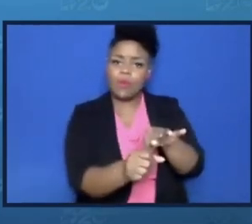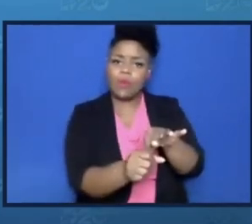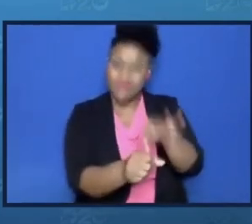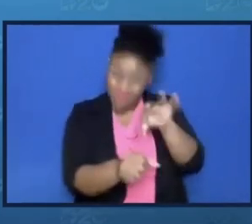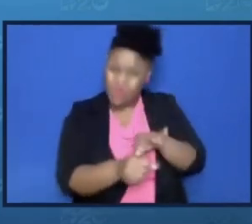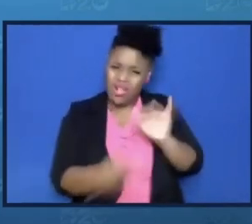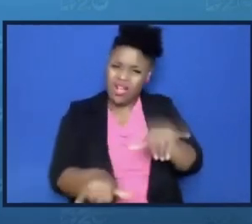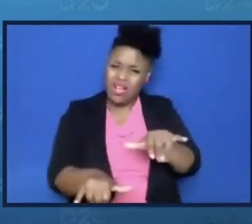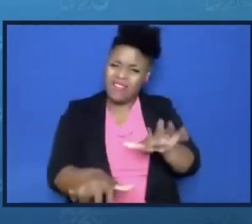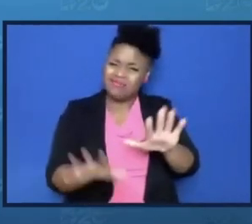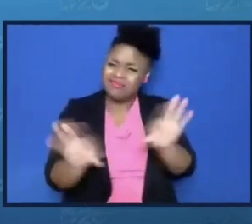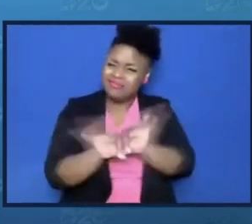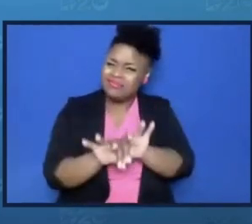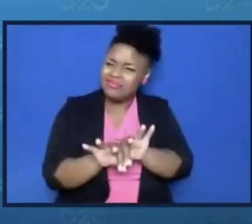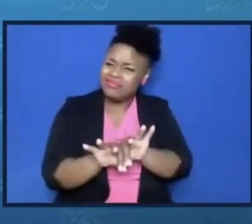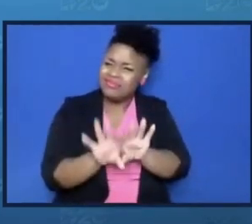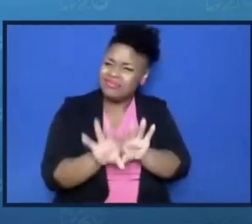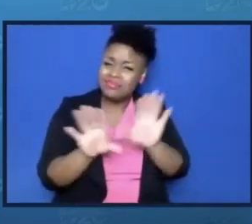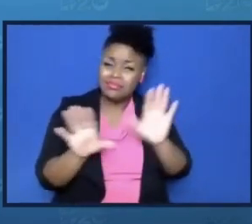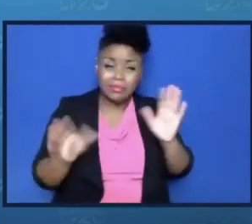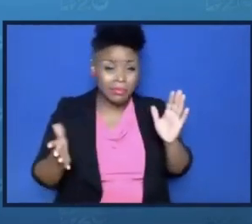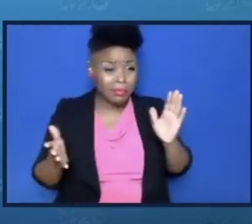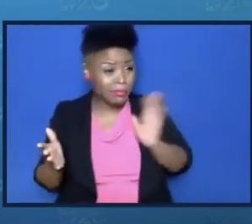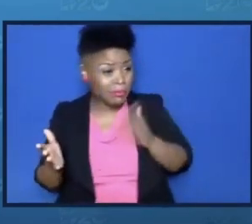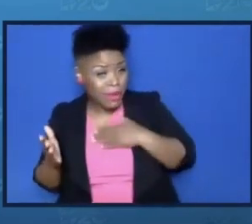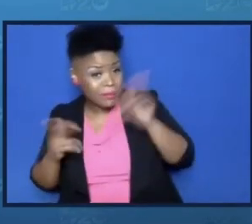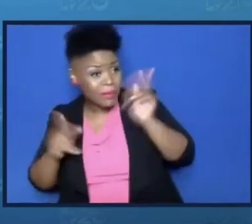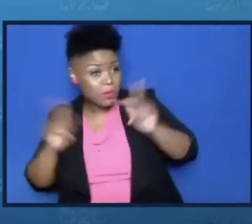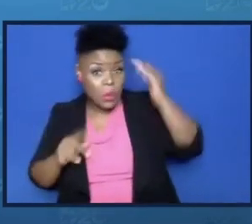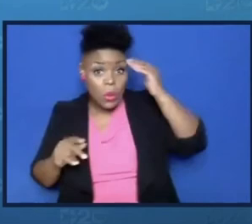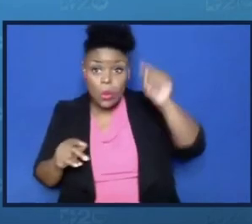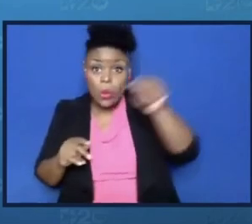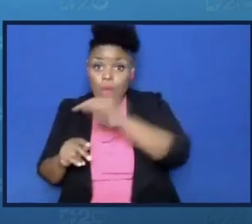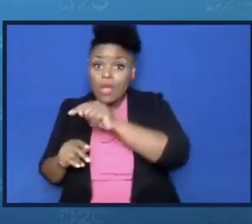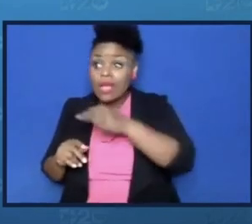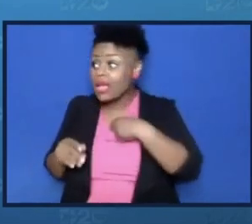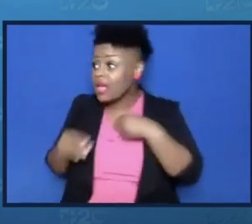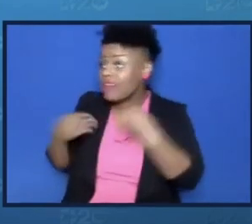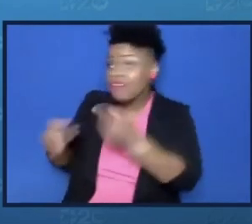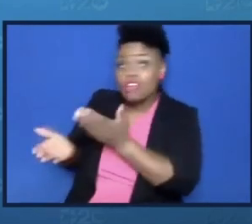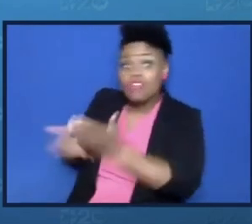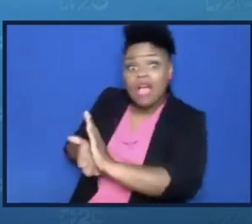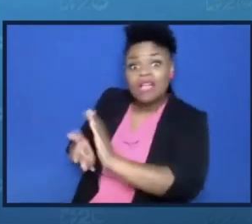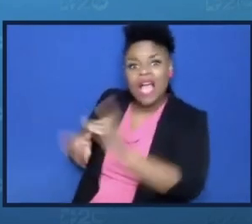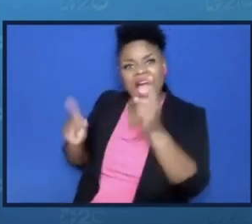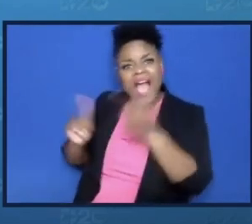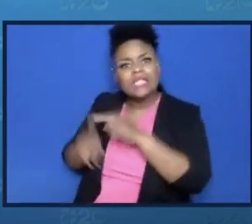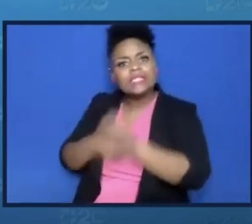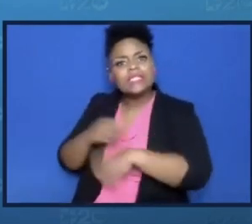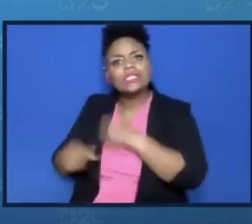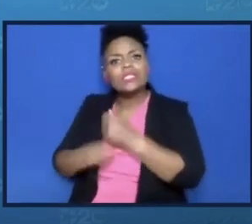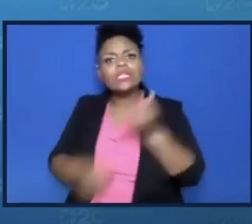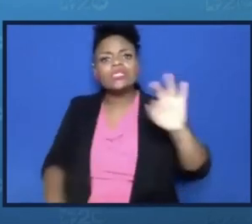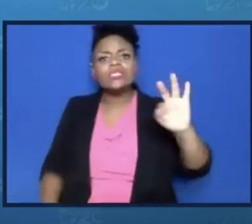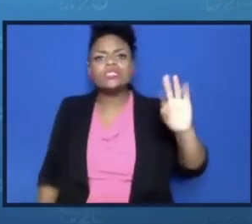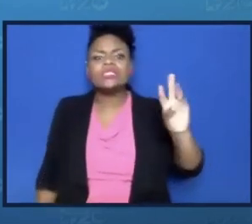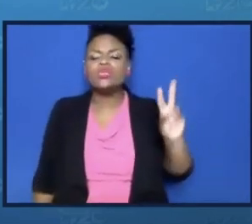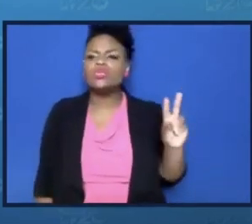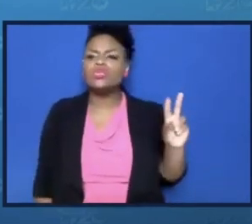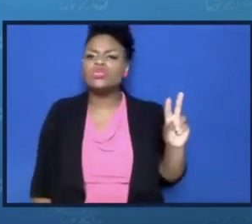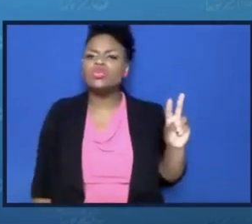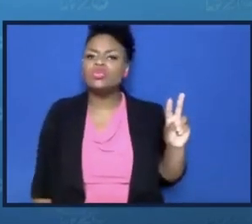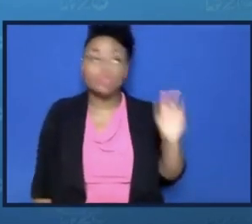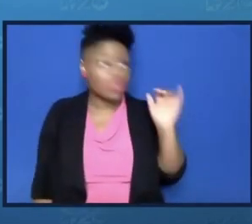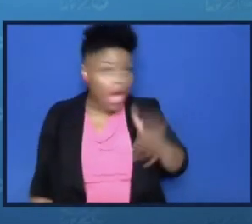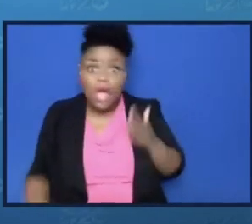know that. We weren't universally granted the right to vote until 1962, and that fundamental right is more important